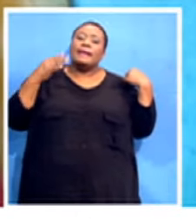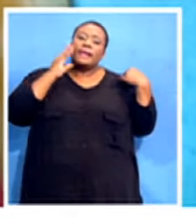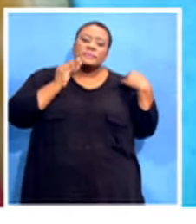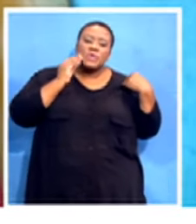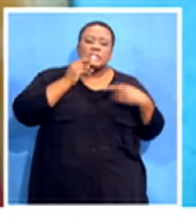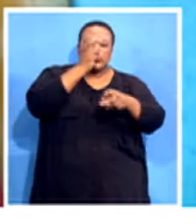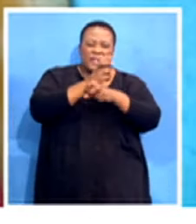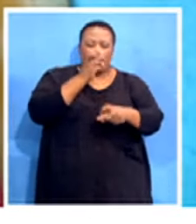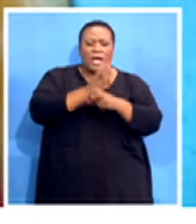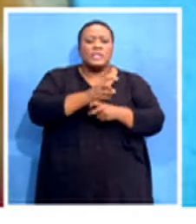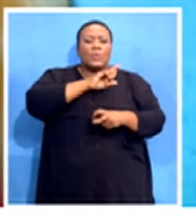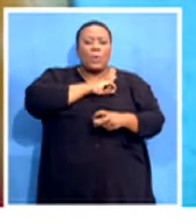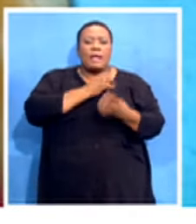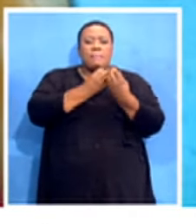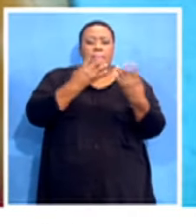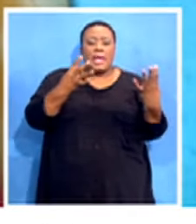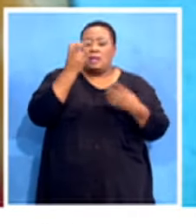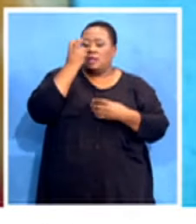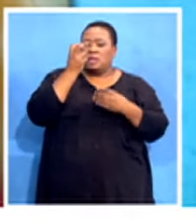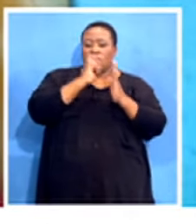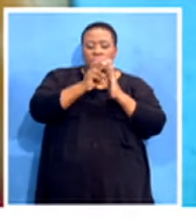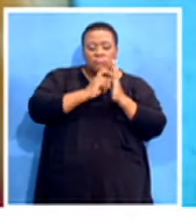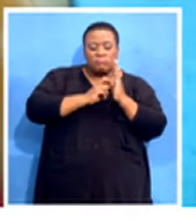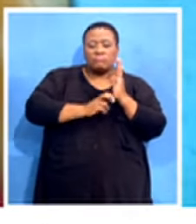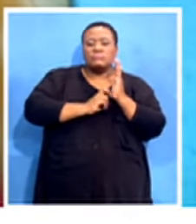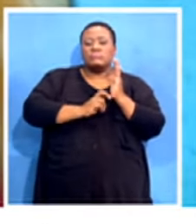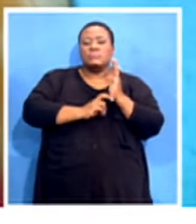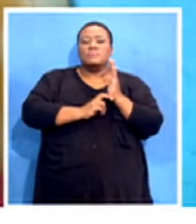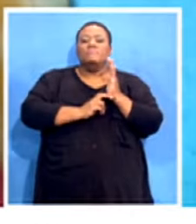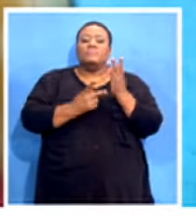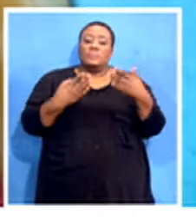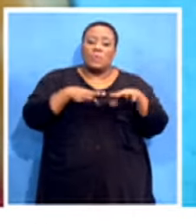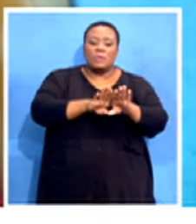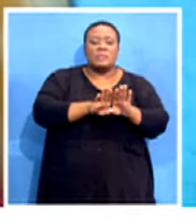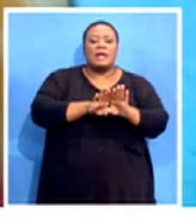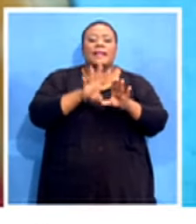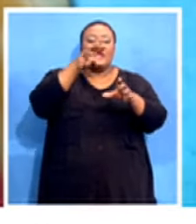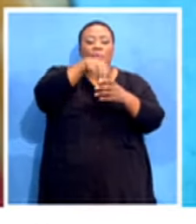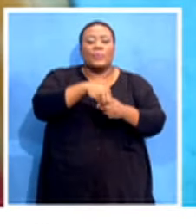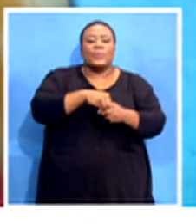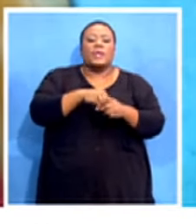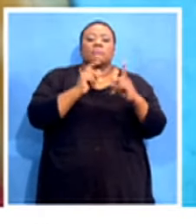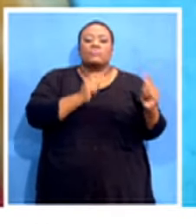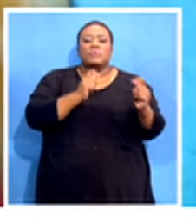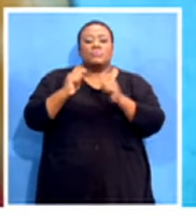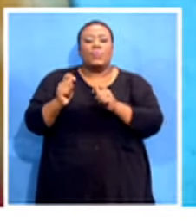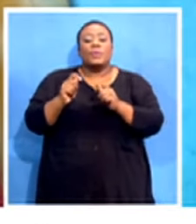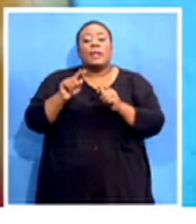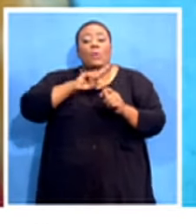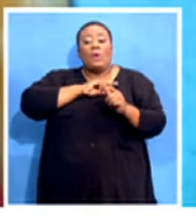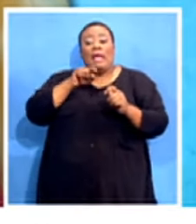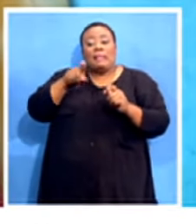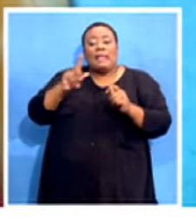because of many lockdown rules, including the transportation issues, where we were paying more than the